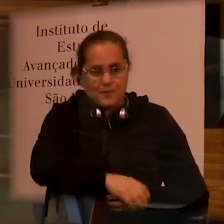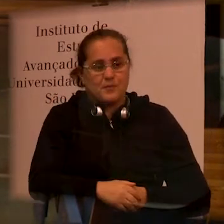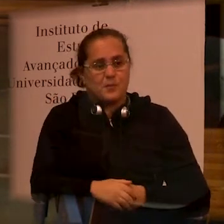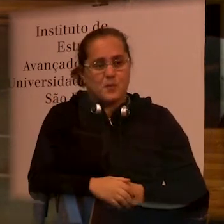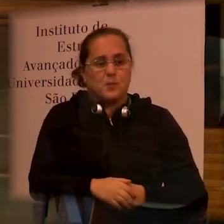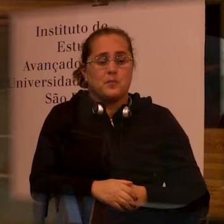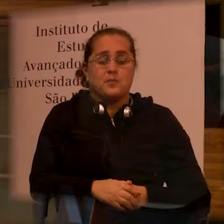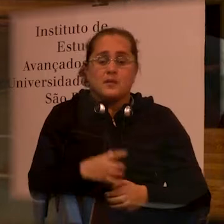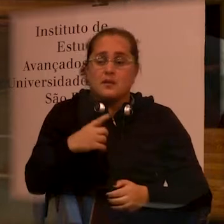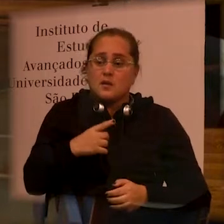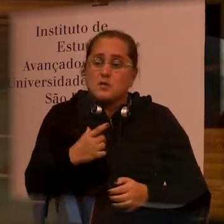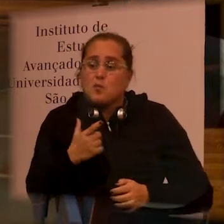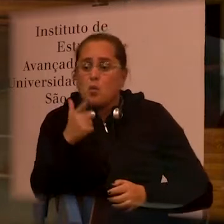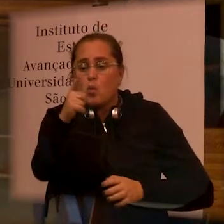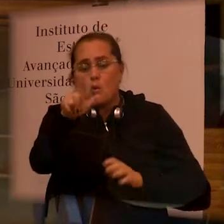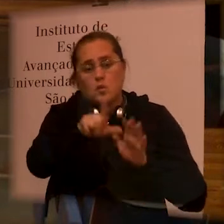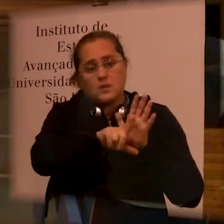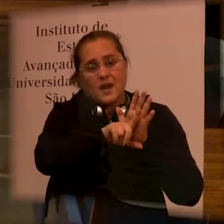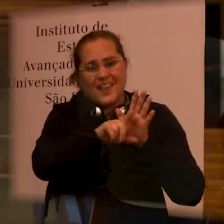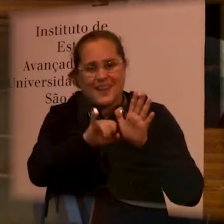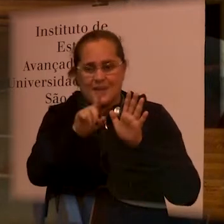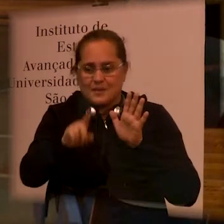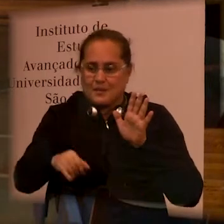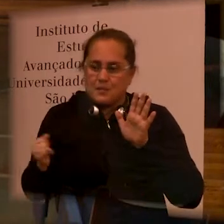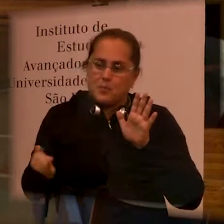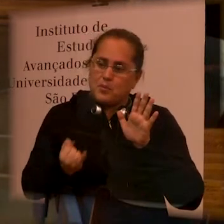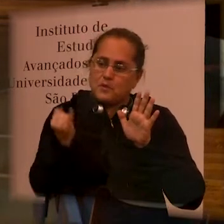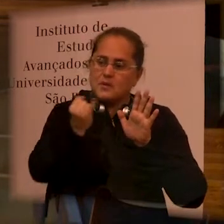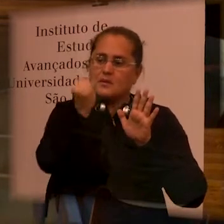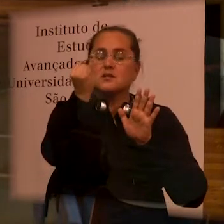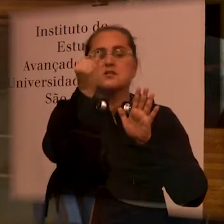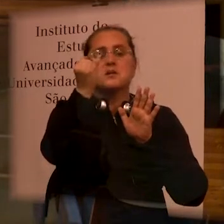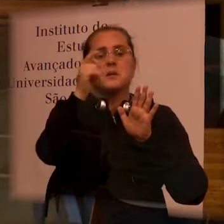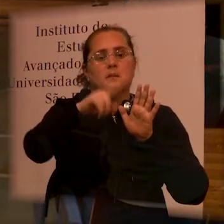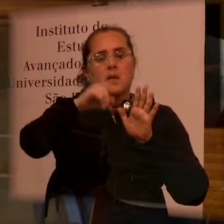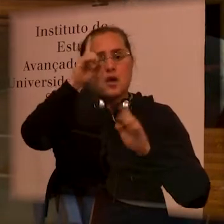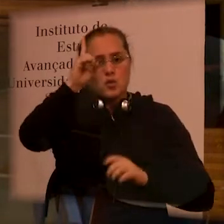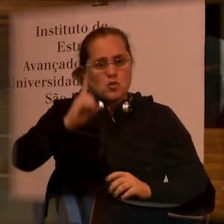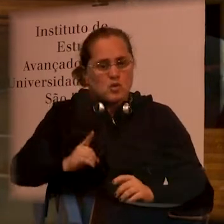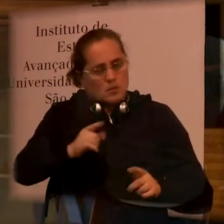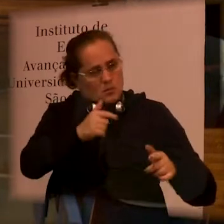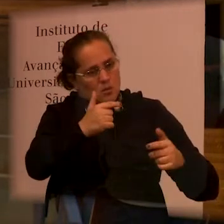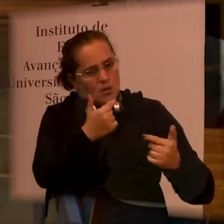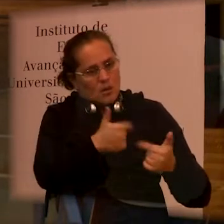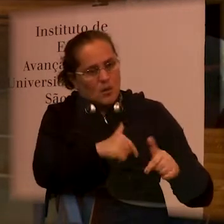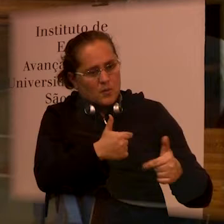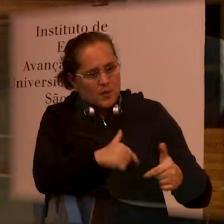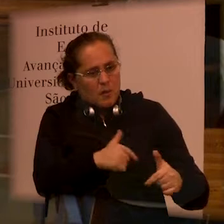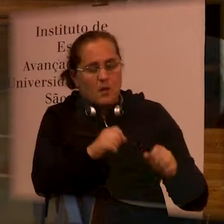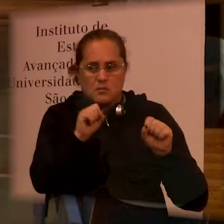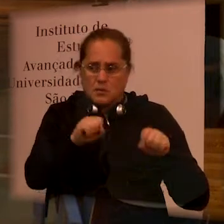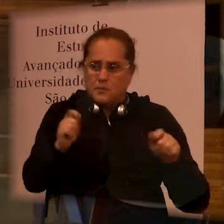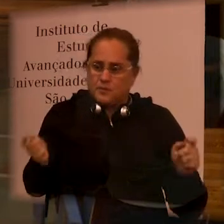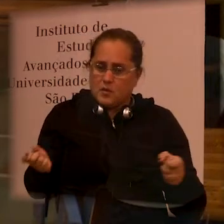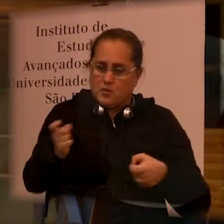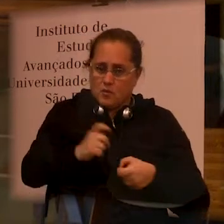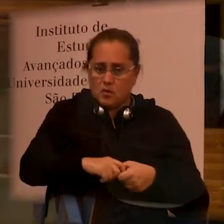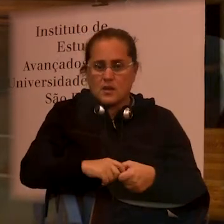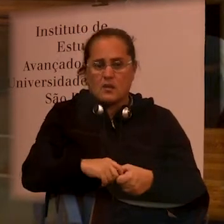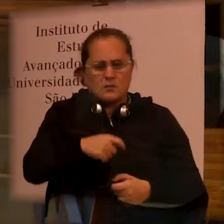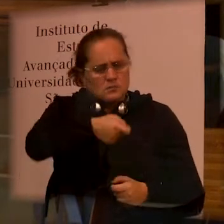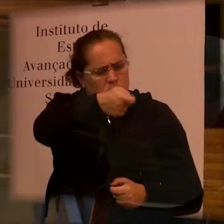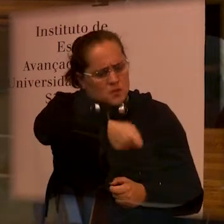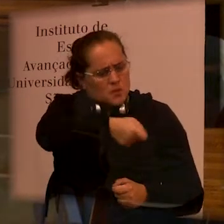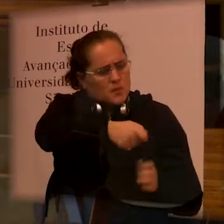win. We have another law that I consider fundamental that this right to work could be rescued, is that